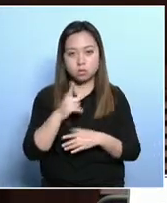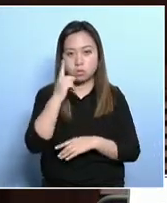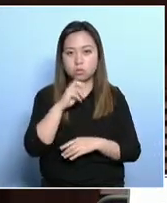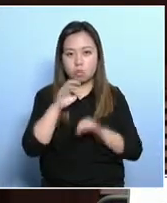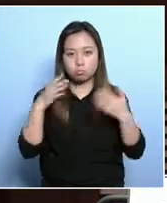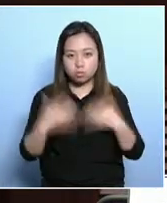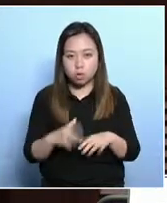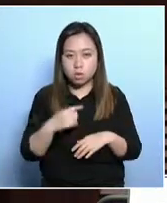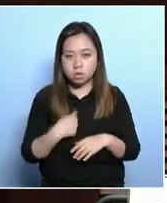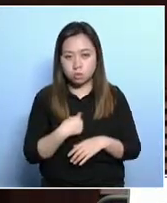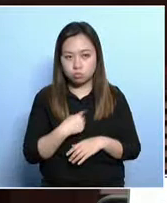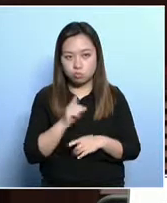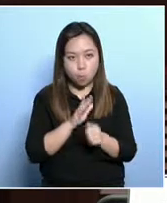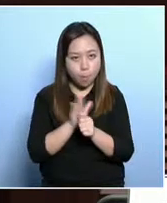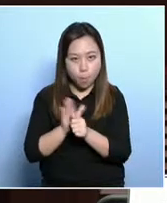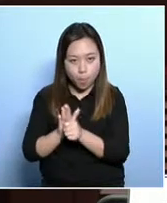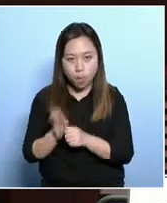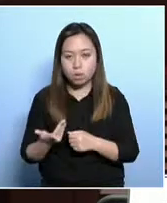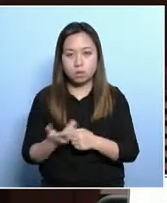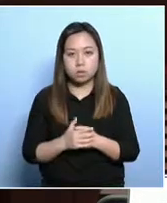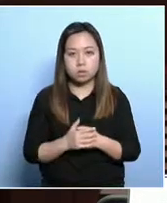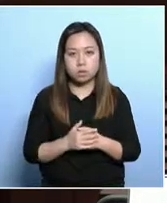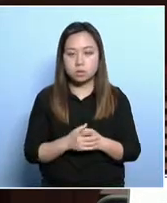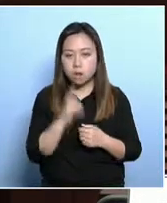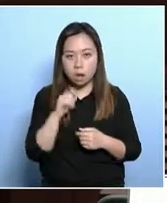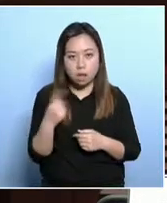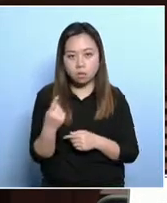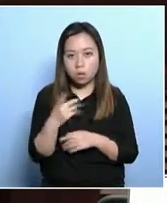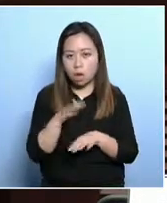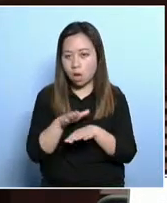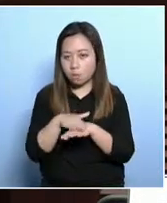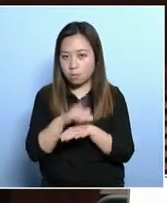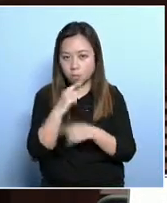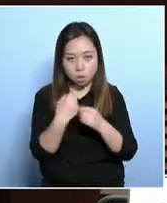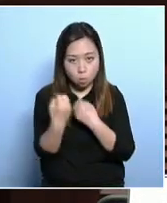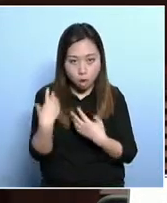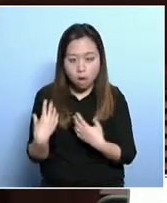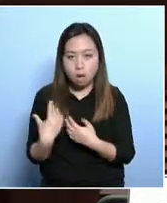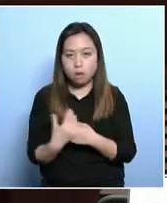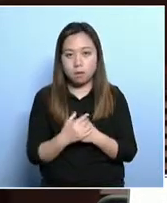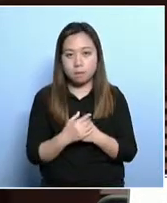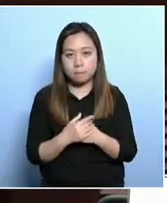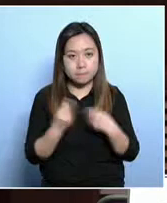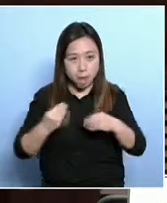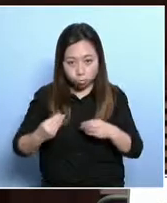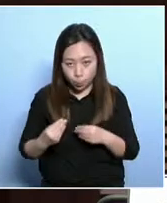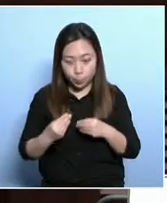apply for subsidies and allowances that they are eligible.